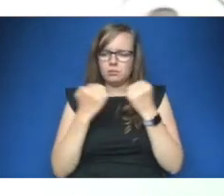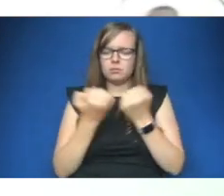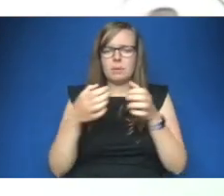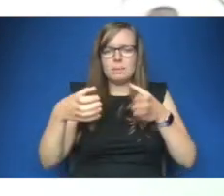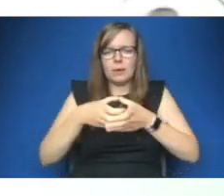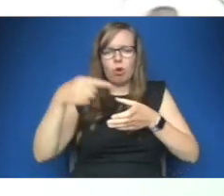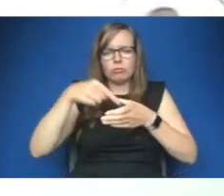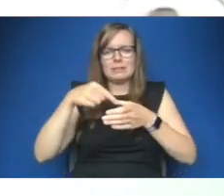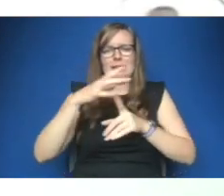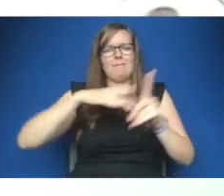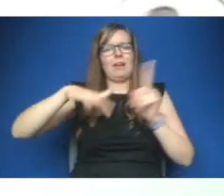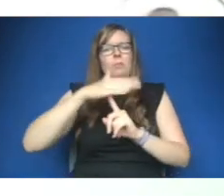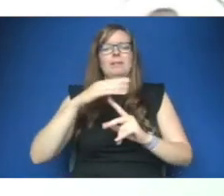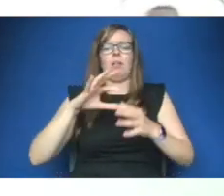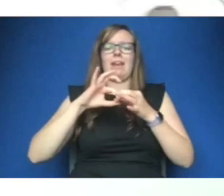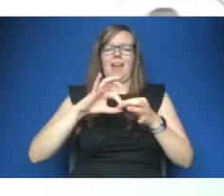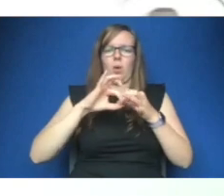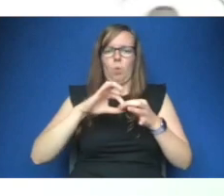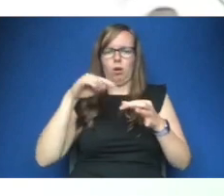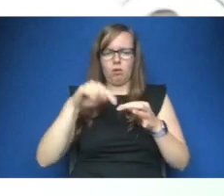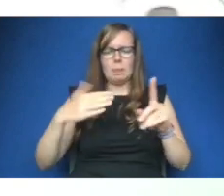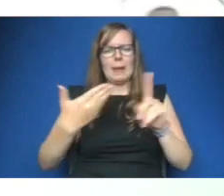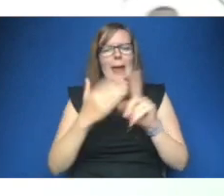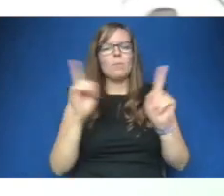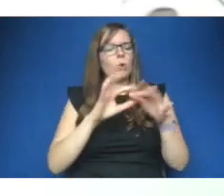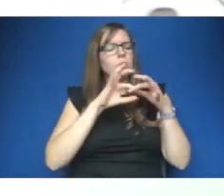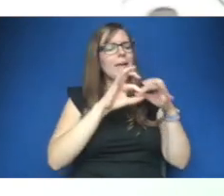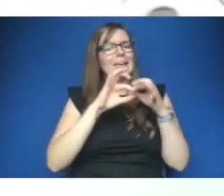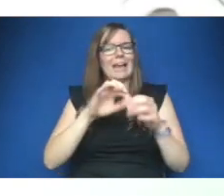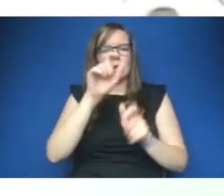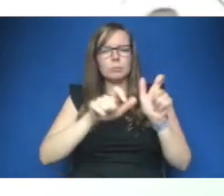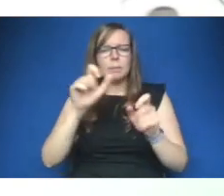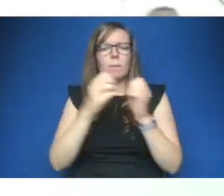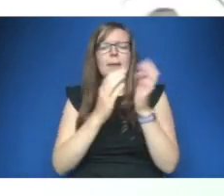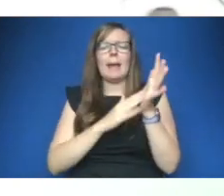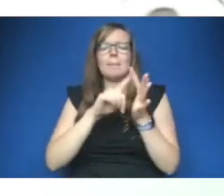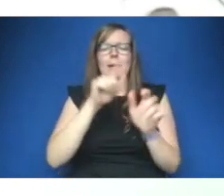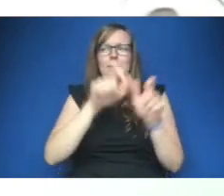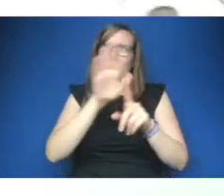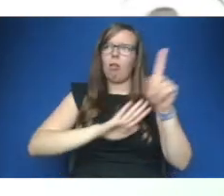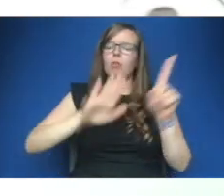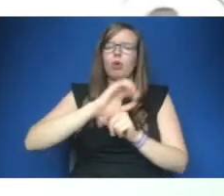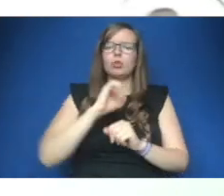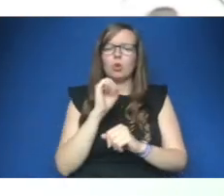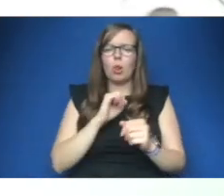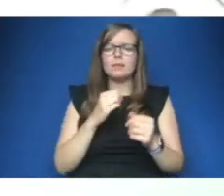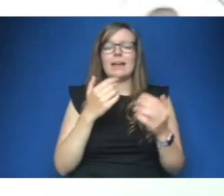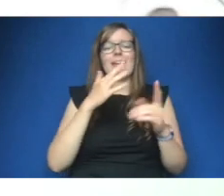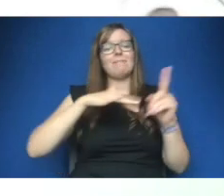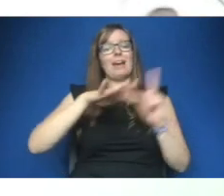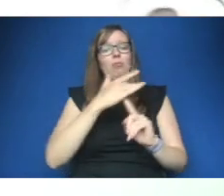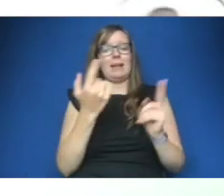aims of this network has been to engage people bme people across scotland in environmental issues but also to diverse